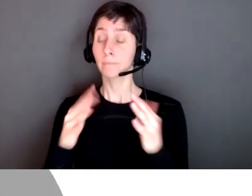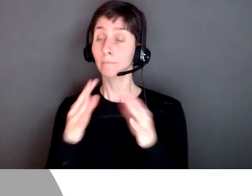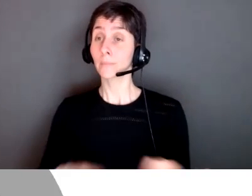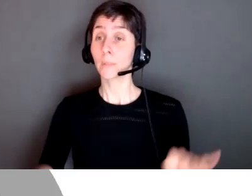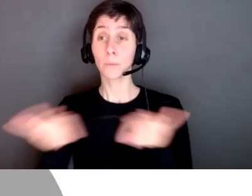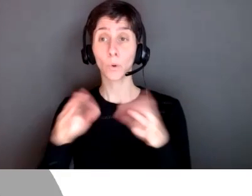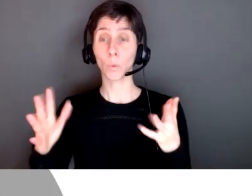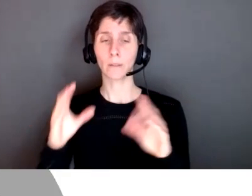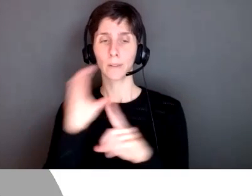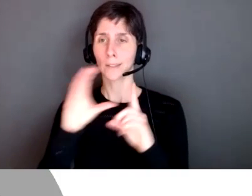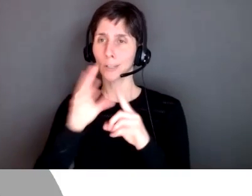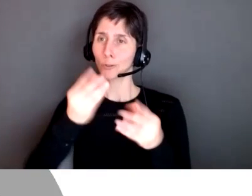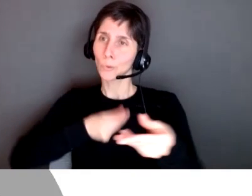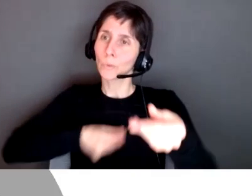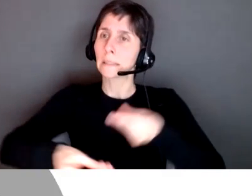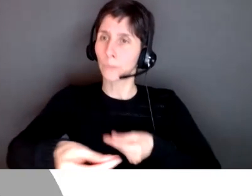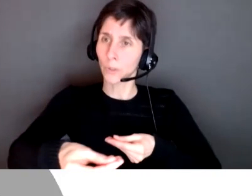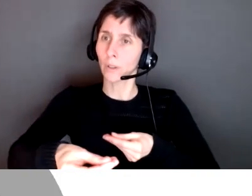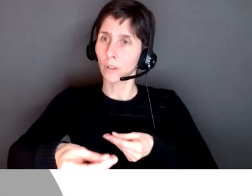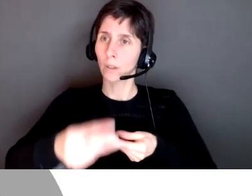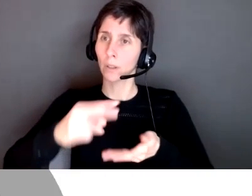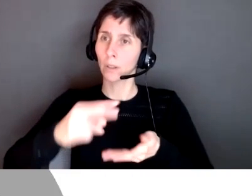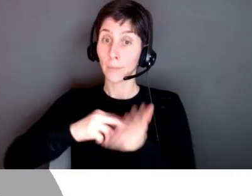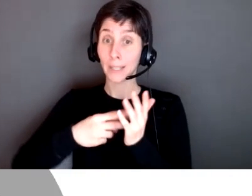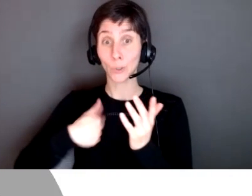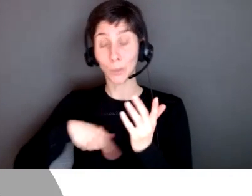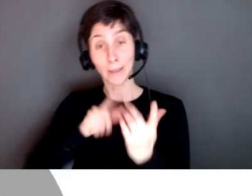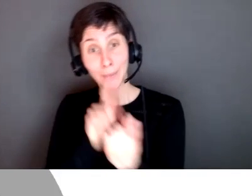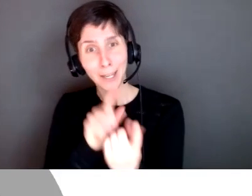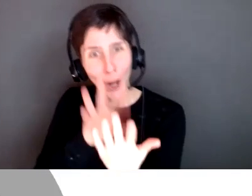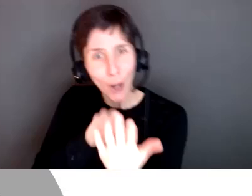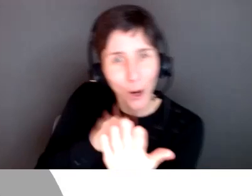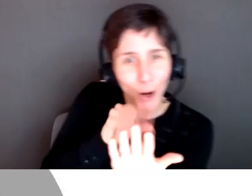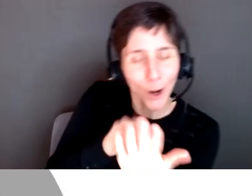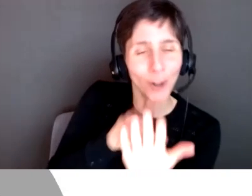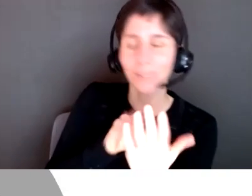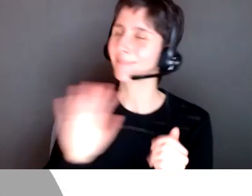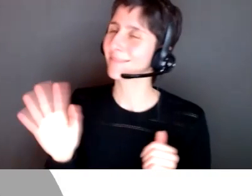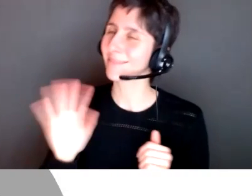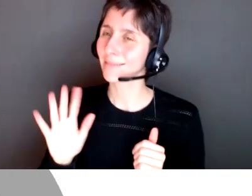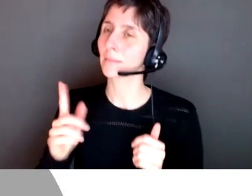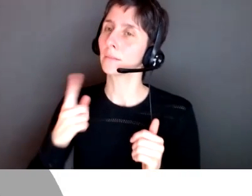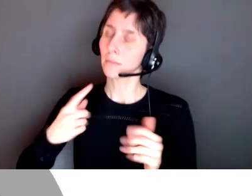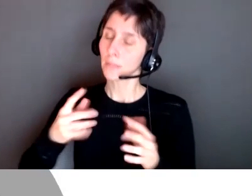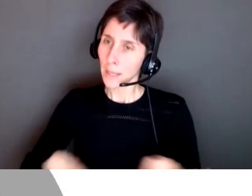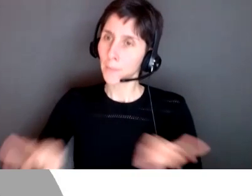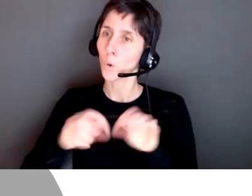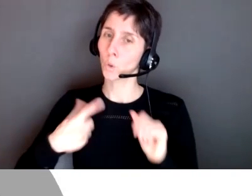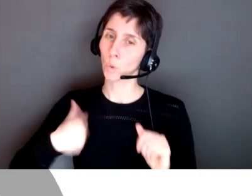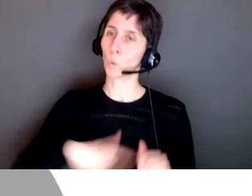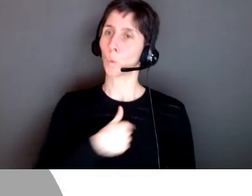uh you know receiving from our students and learning from their cultures we also need to provide ourselves